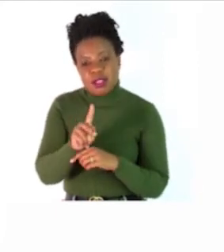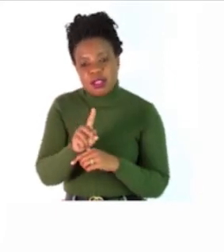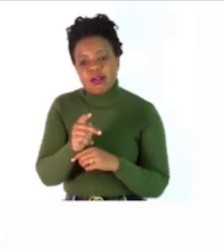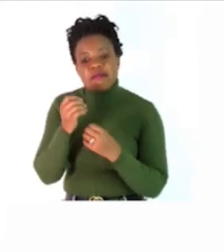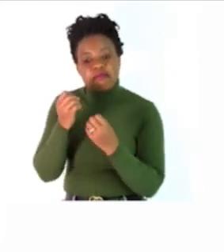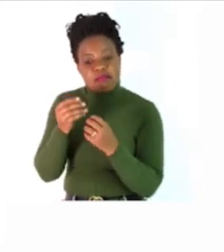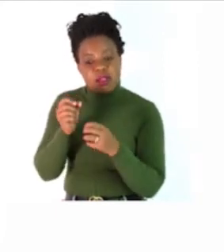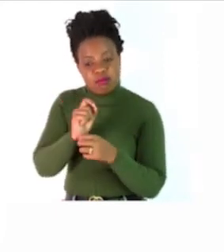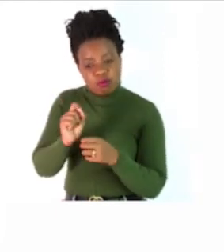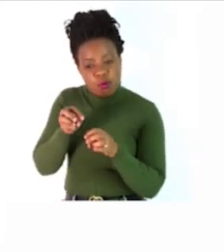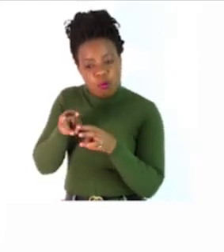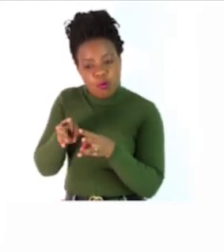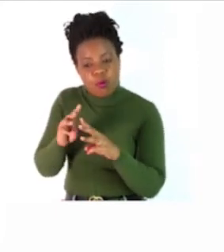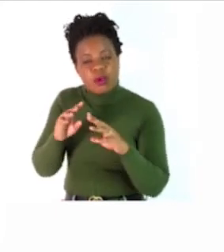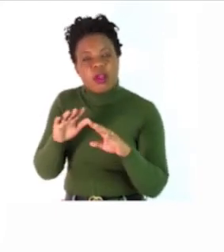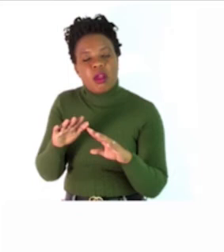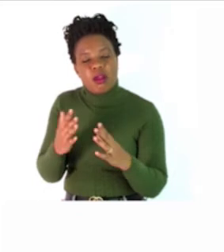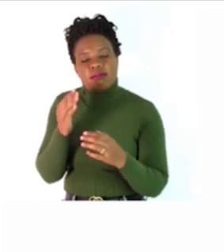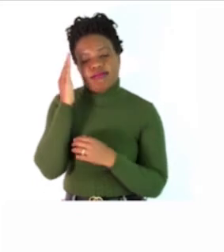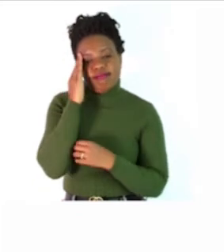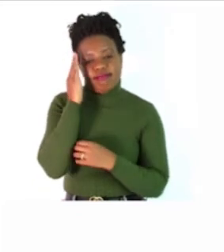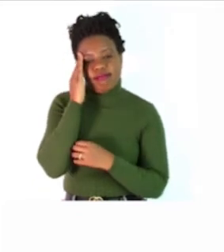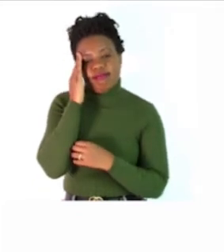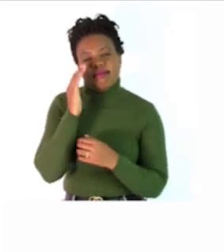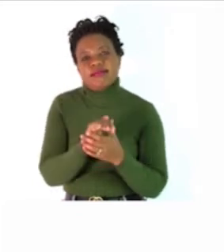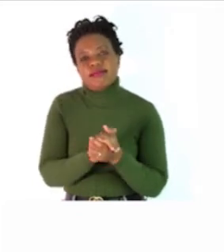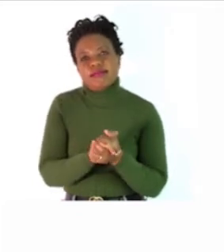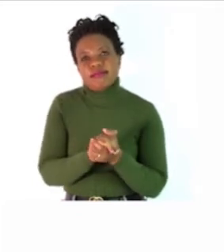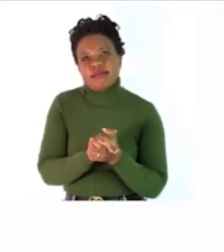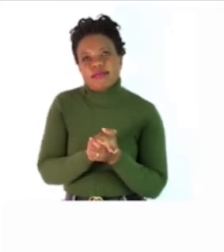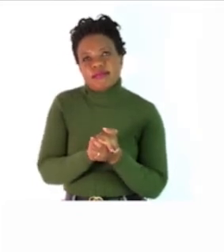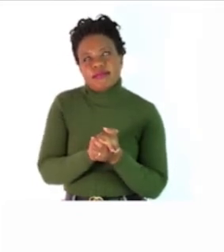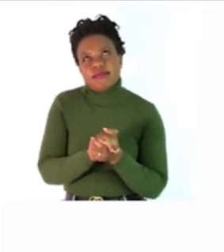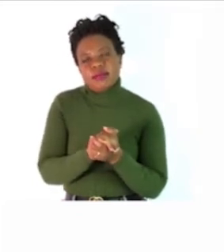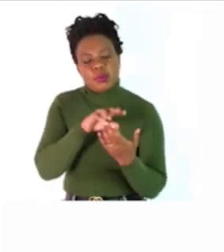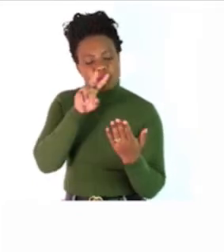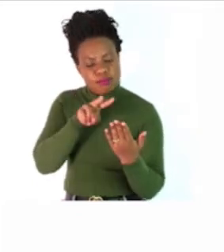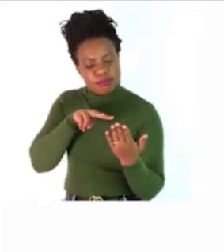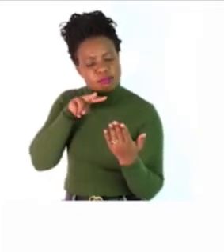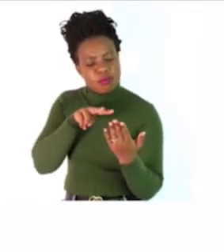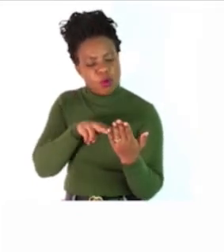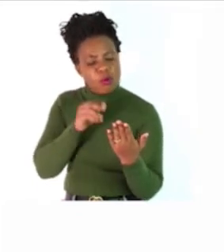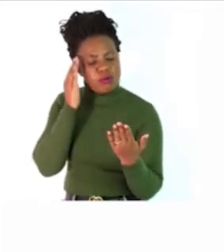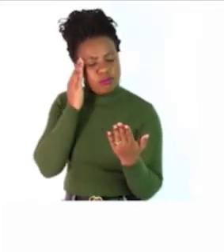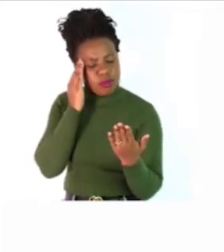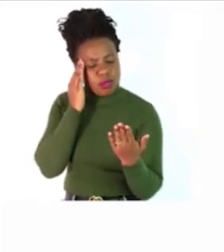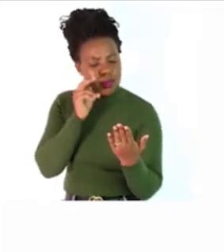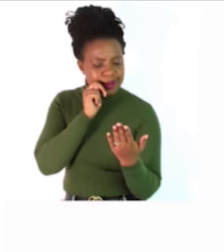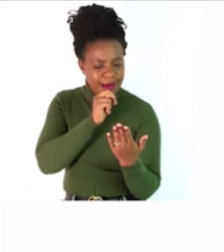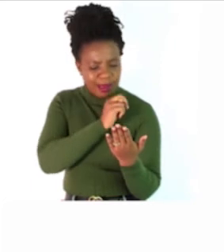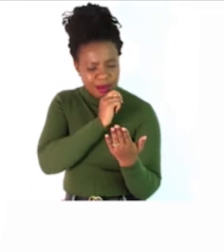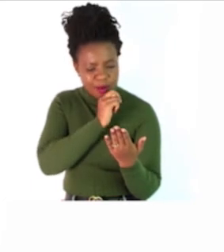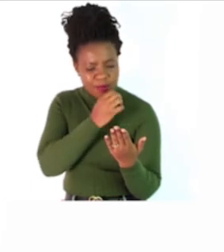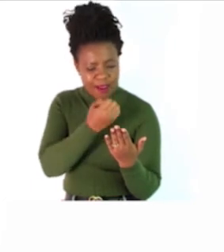hope everyone will be able to identify whenever you are reading be able to identify nouns